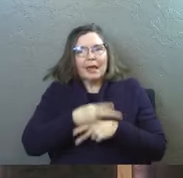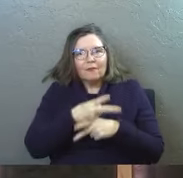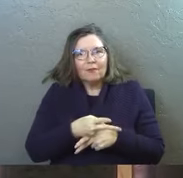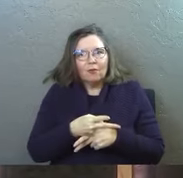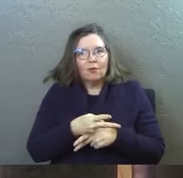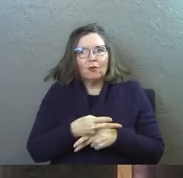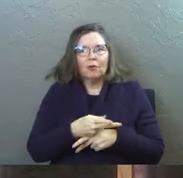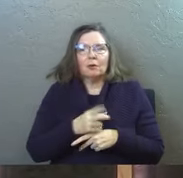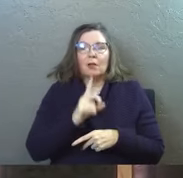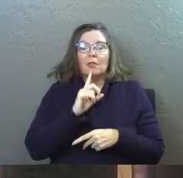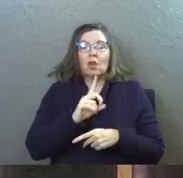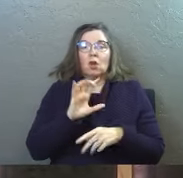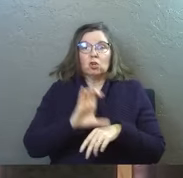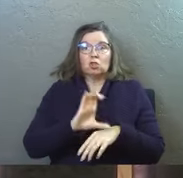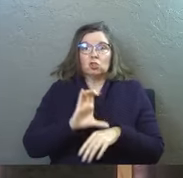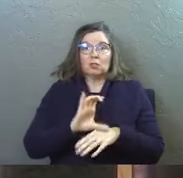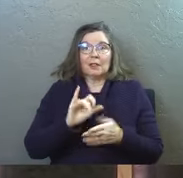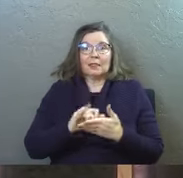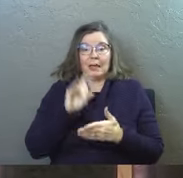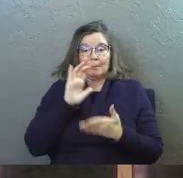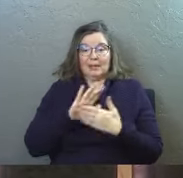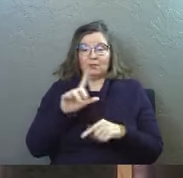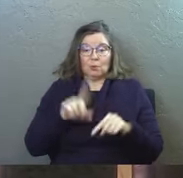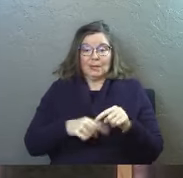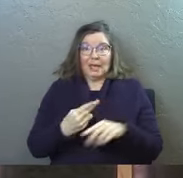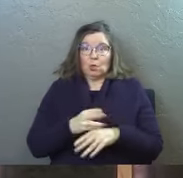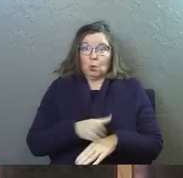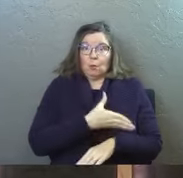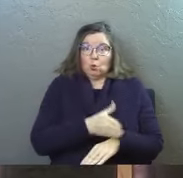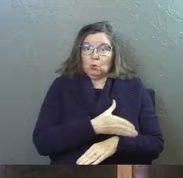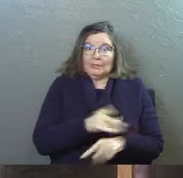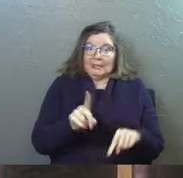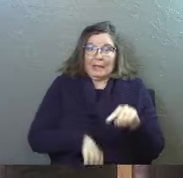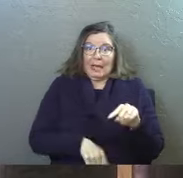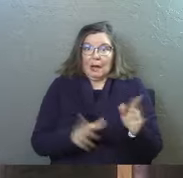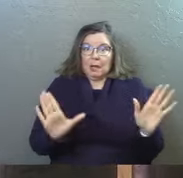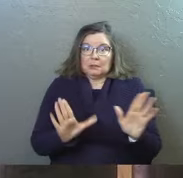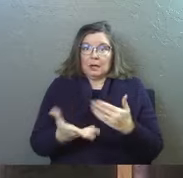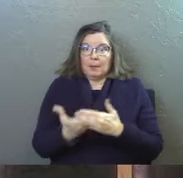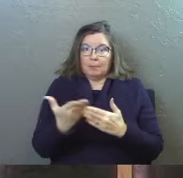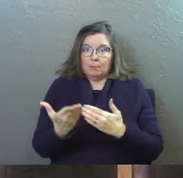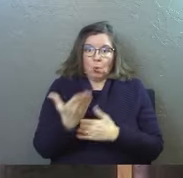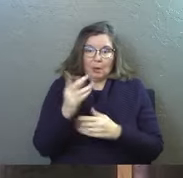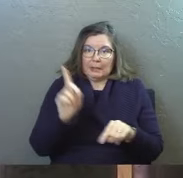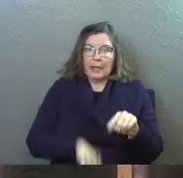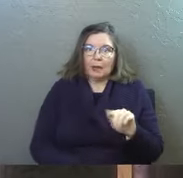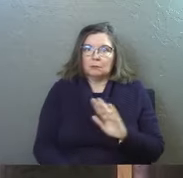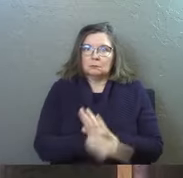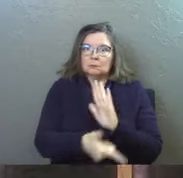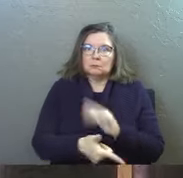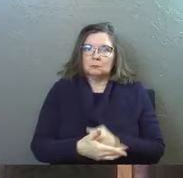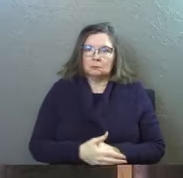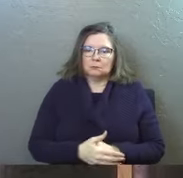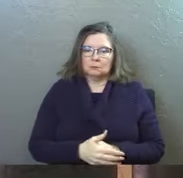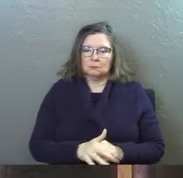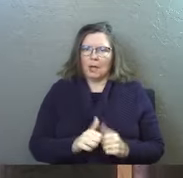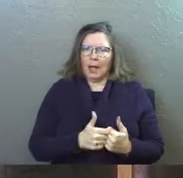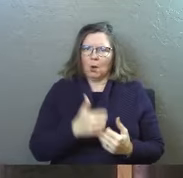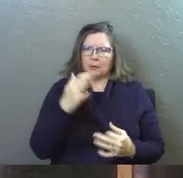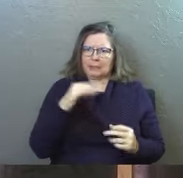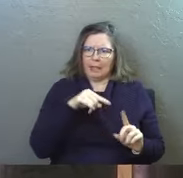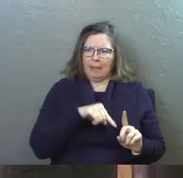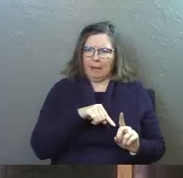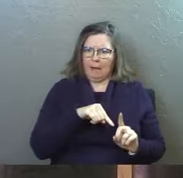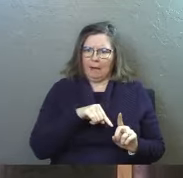careful there are churches that believe that you cannot use musical instruments on Sunday morning and how they got